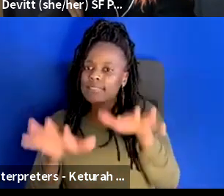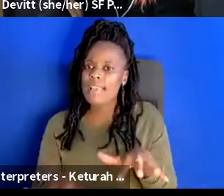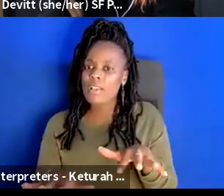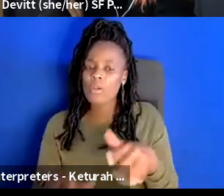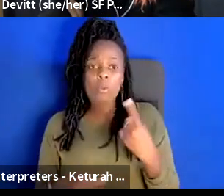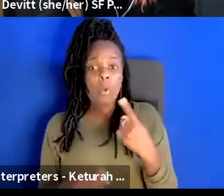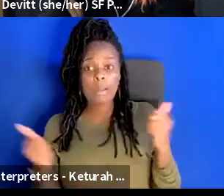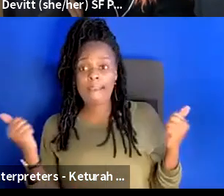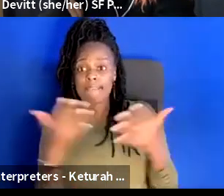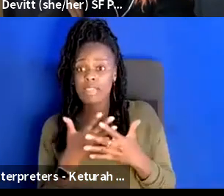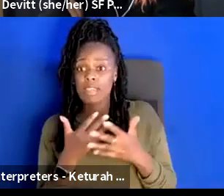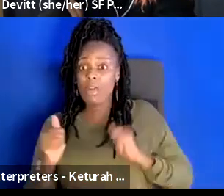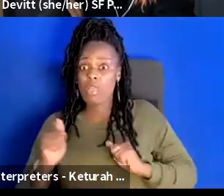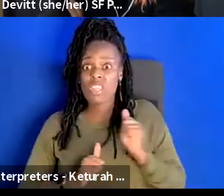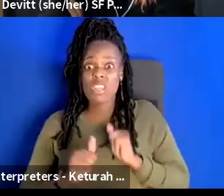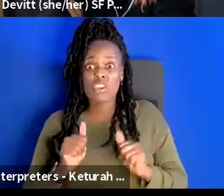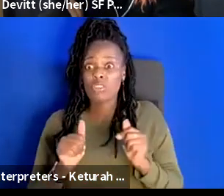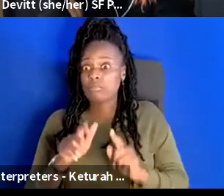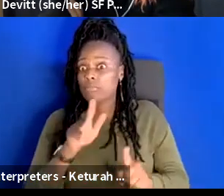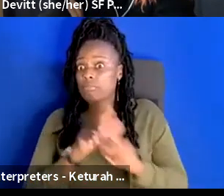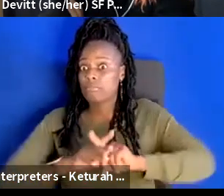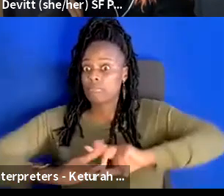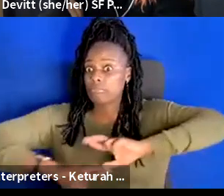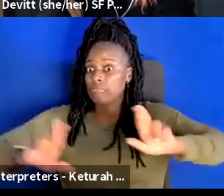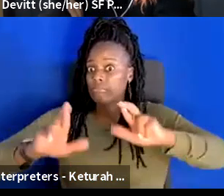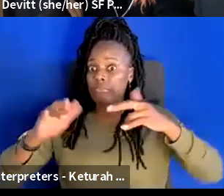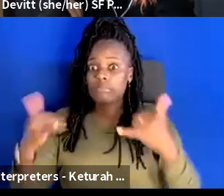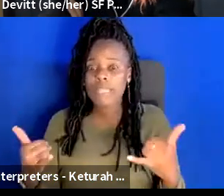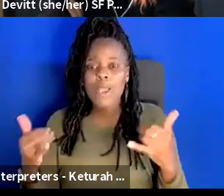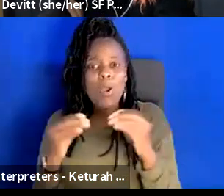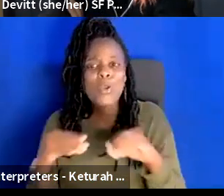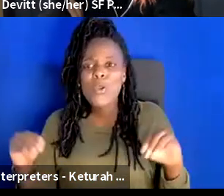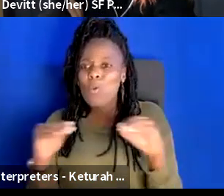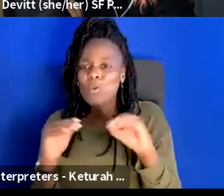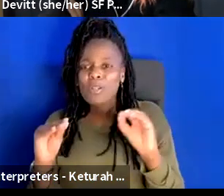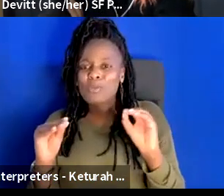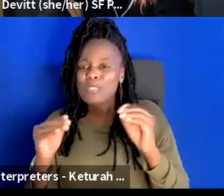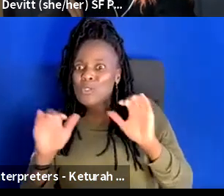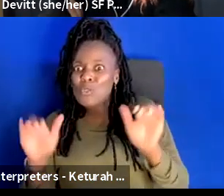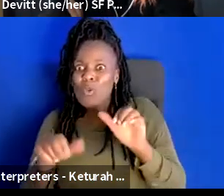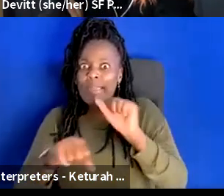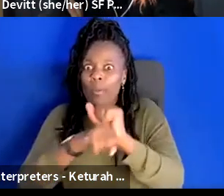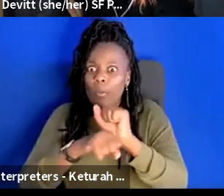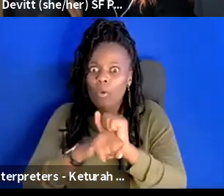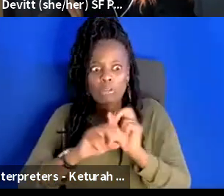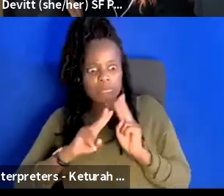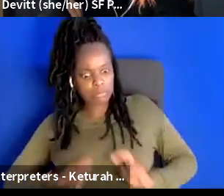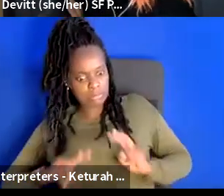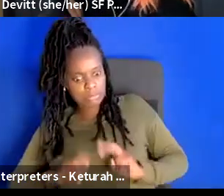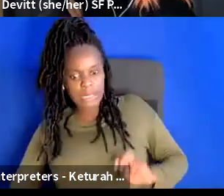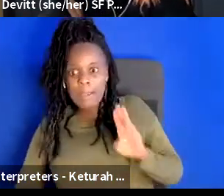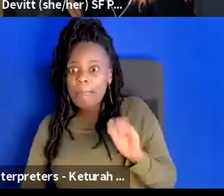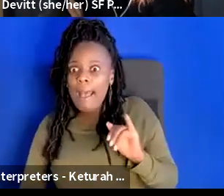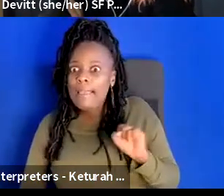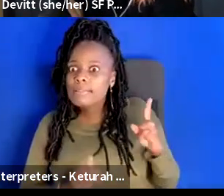coming back in such a big way is that we've gone 14 months and nobody's doing the work nobody's investigated their biases nobody is really